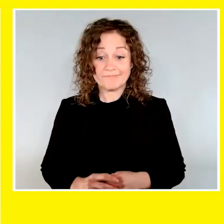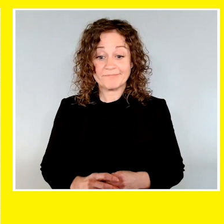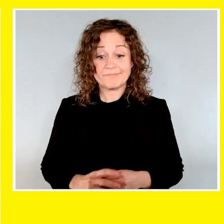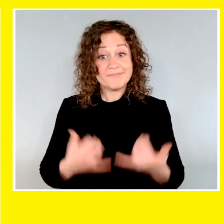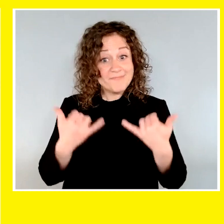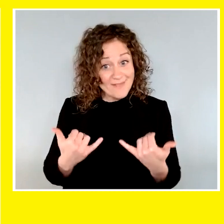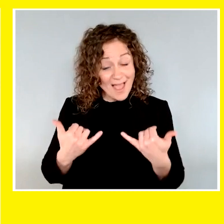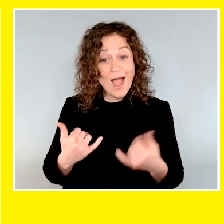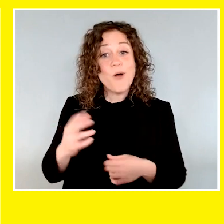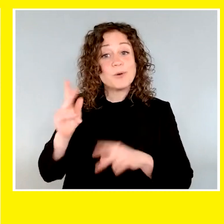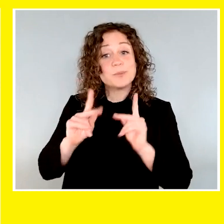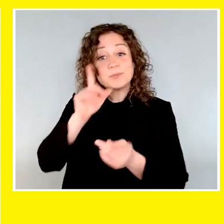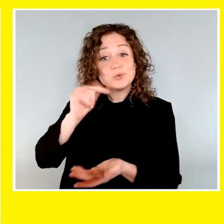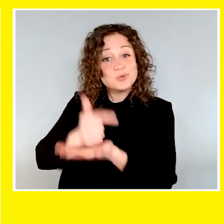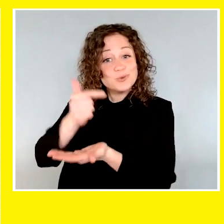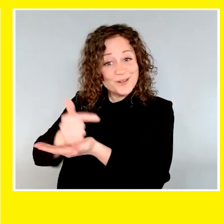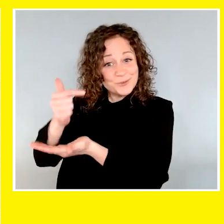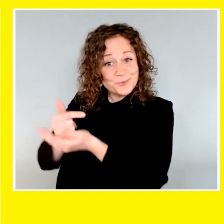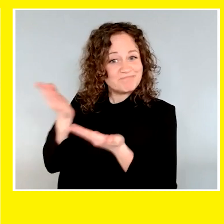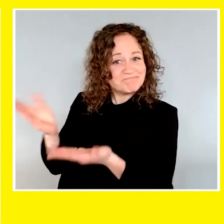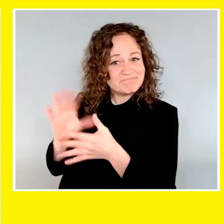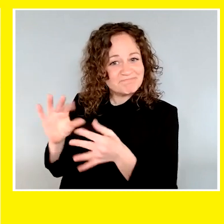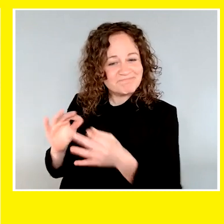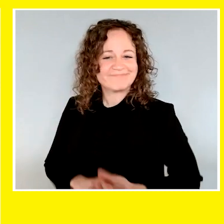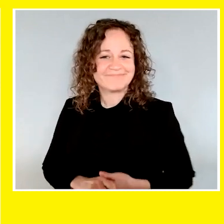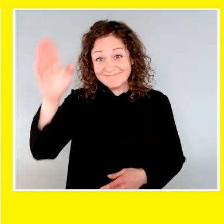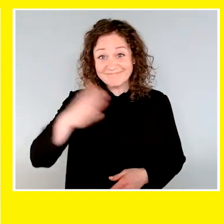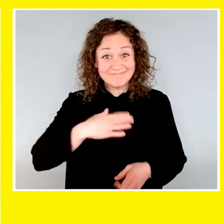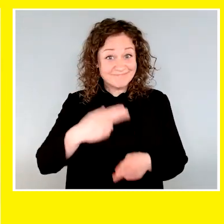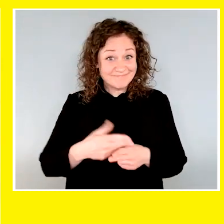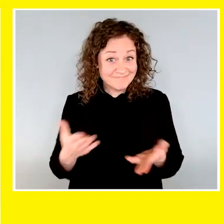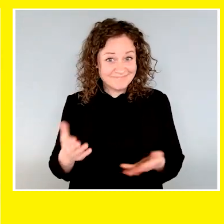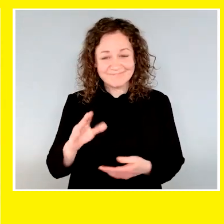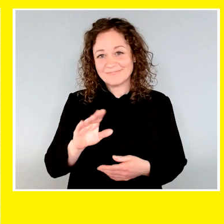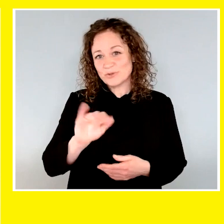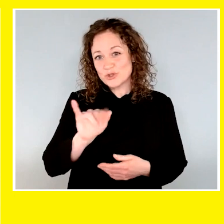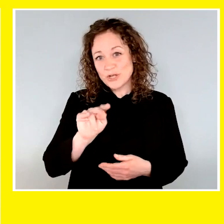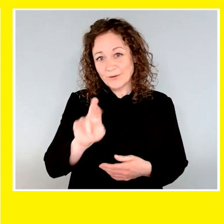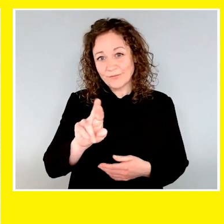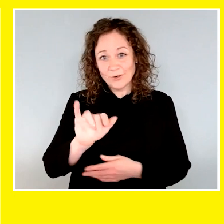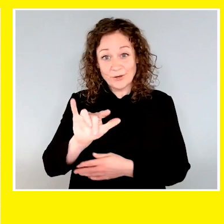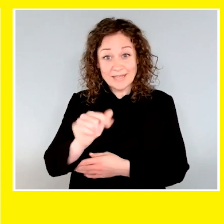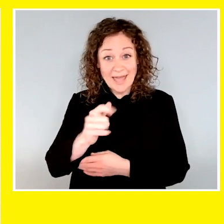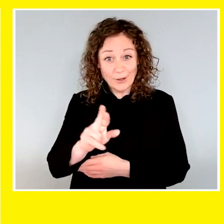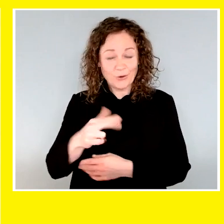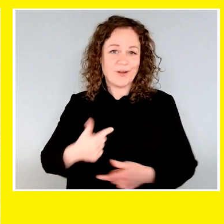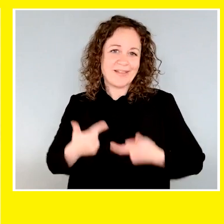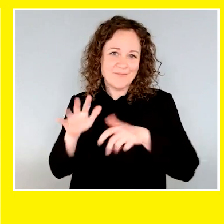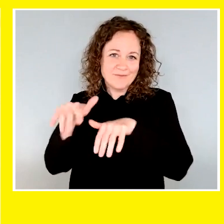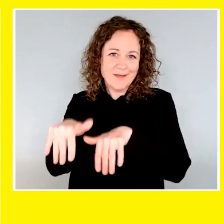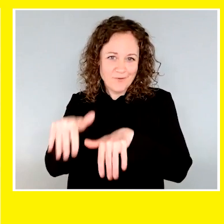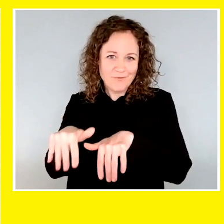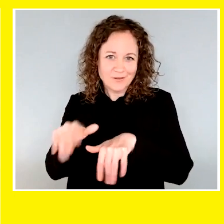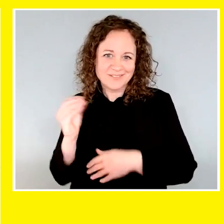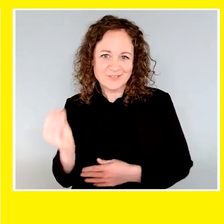At this time, I'd like to invite you to hear from some of this year's graduates. Hello, my name is Jennifer Yagar. I live in Niagara Falls,